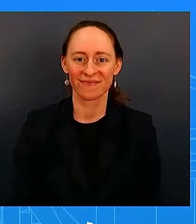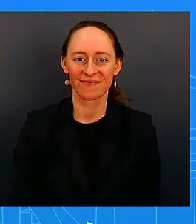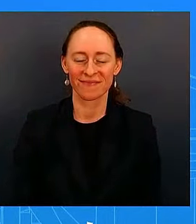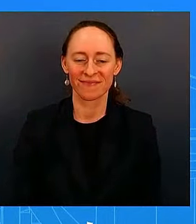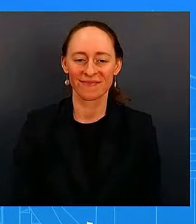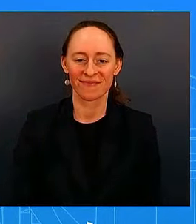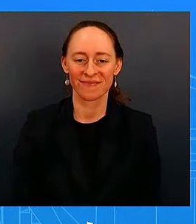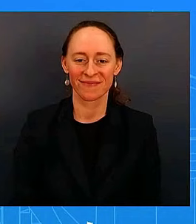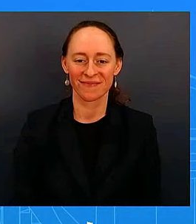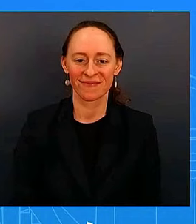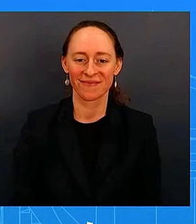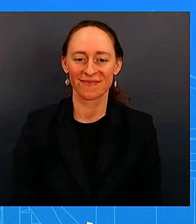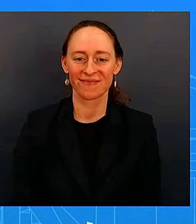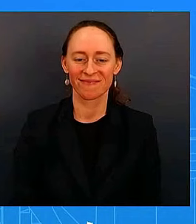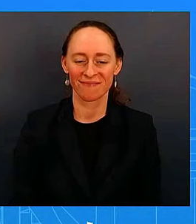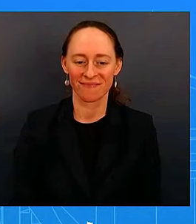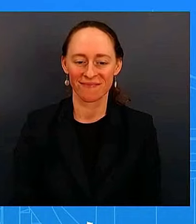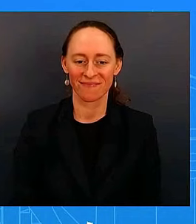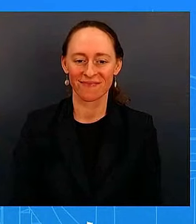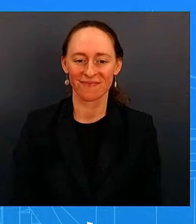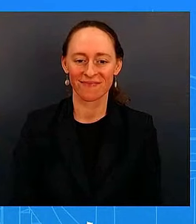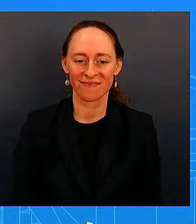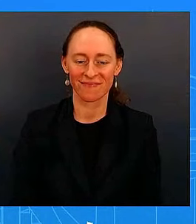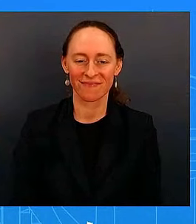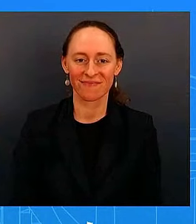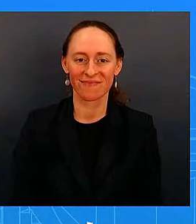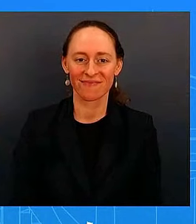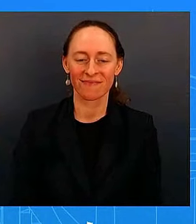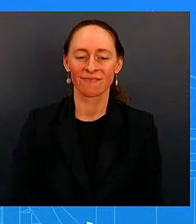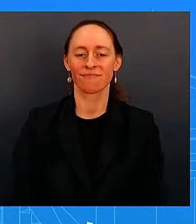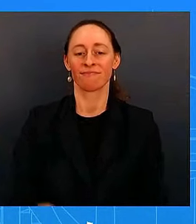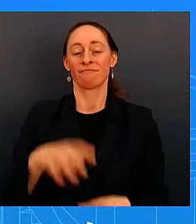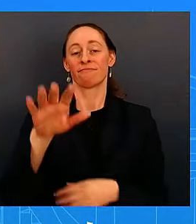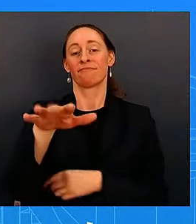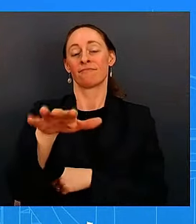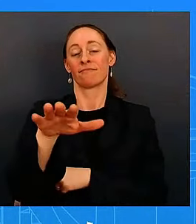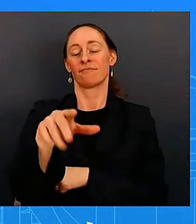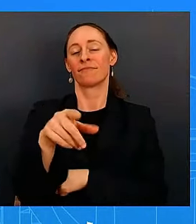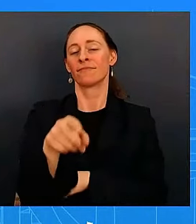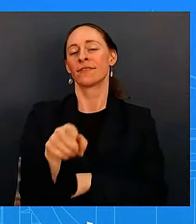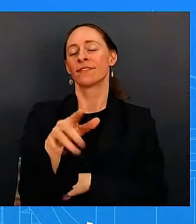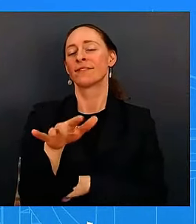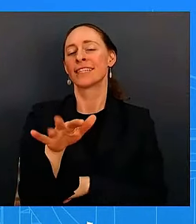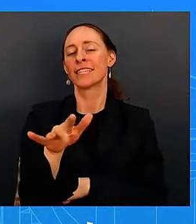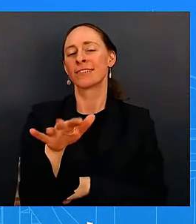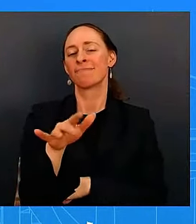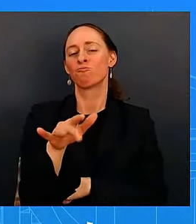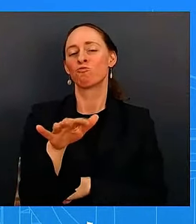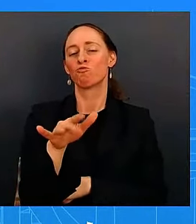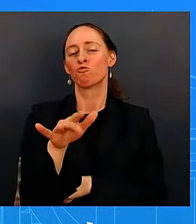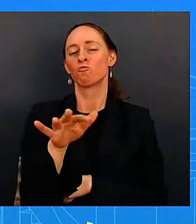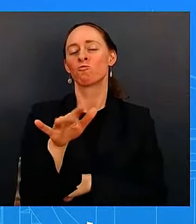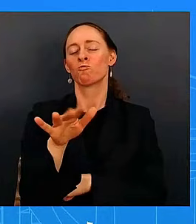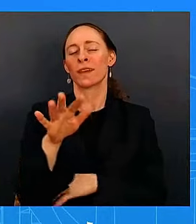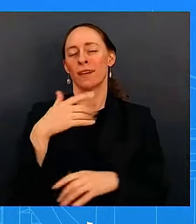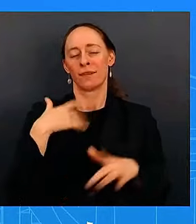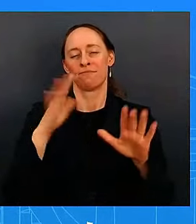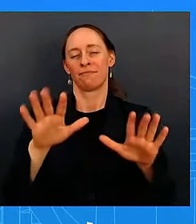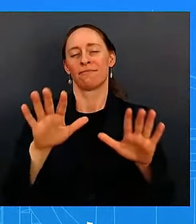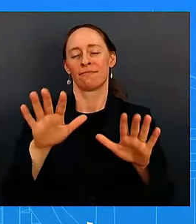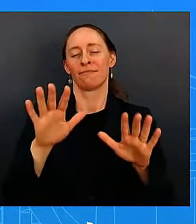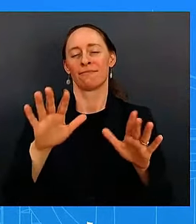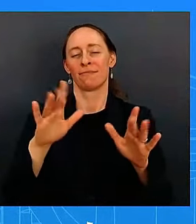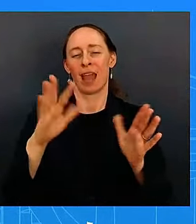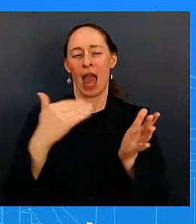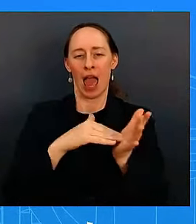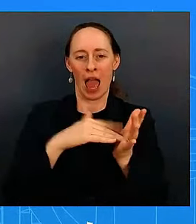started lowering those rates i think uh when when you know i i i without getting into again the fed feds monetary policy